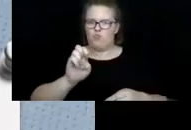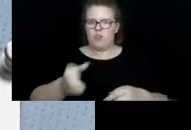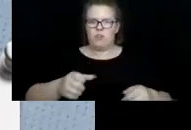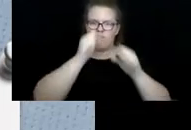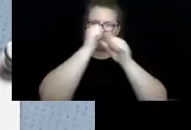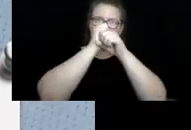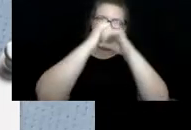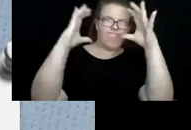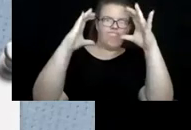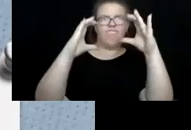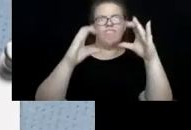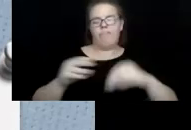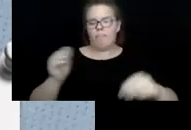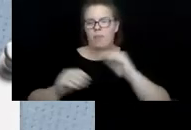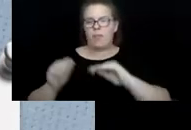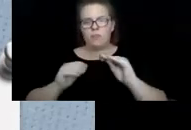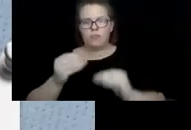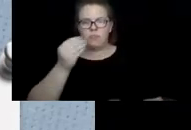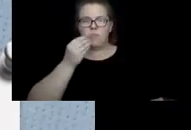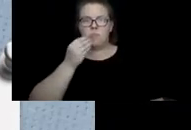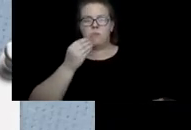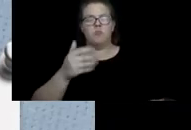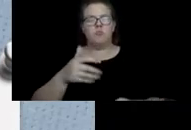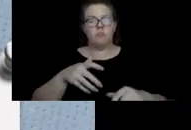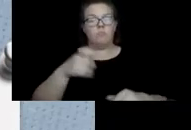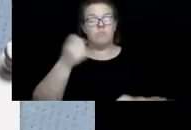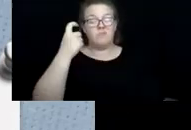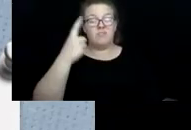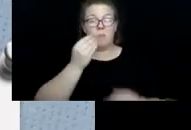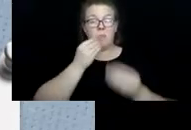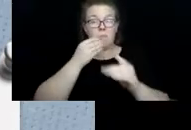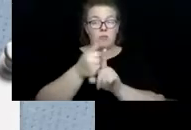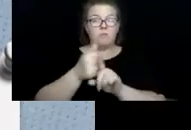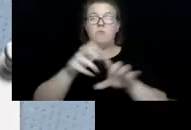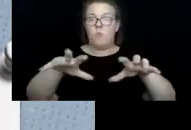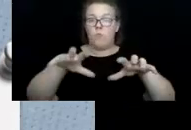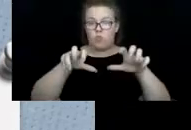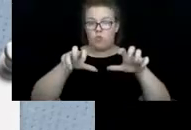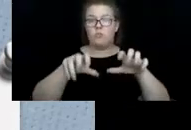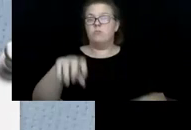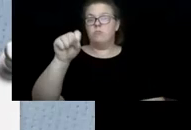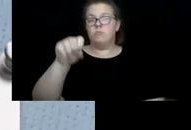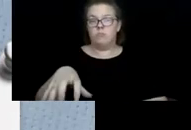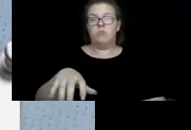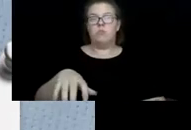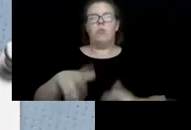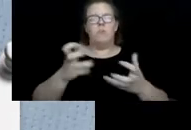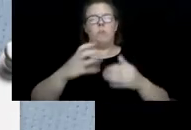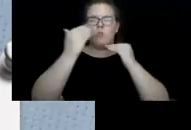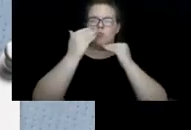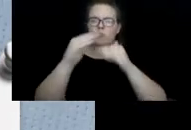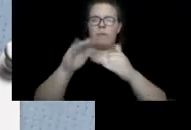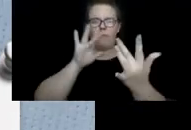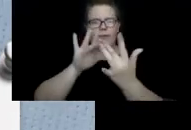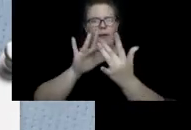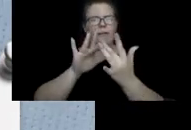and delivering frozen meals to limit the contact with, you know, the people that we serve in our Meals